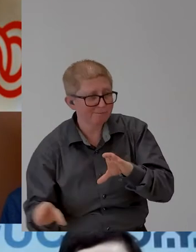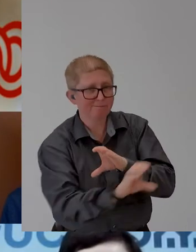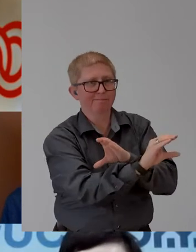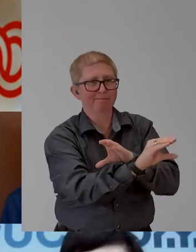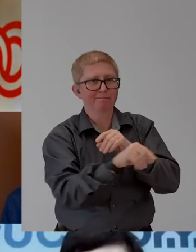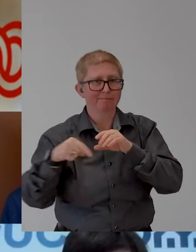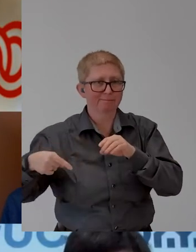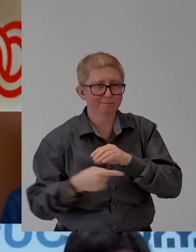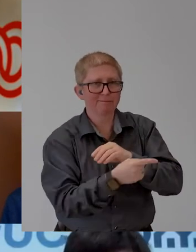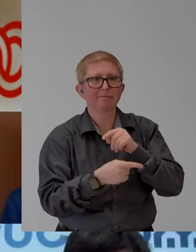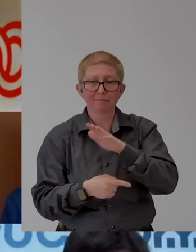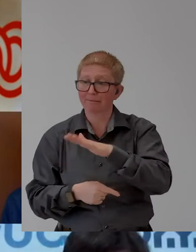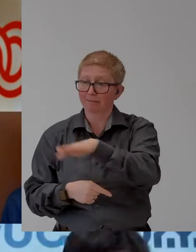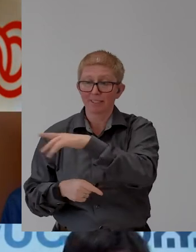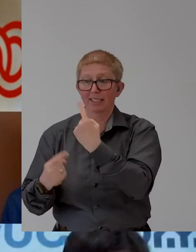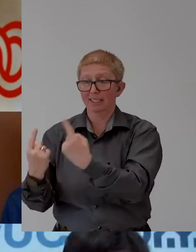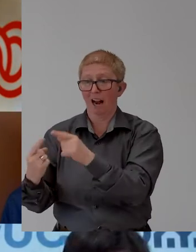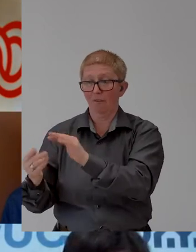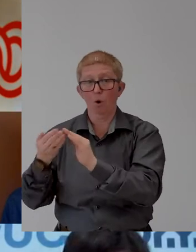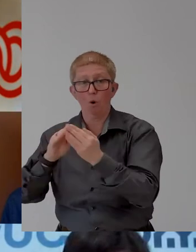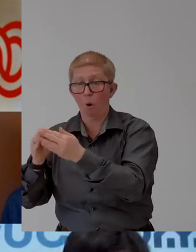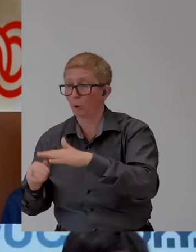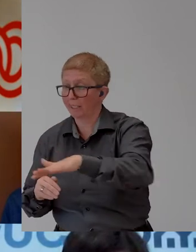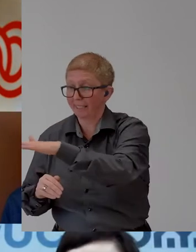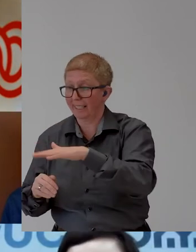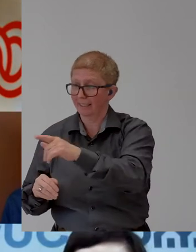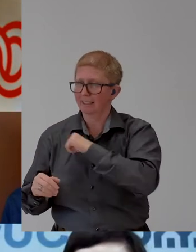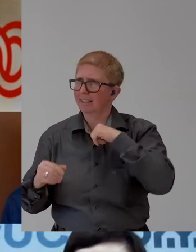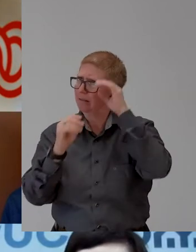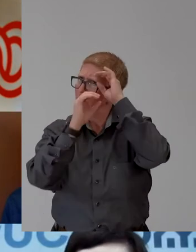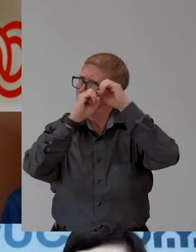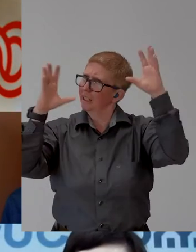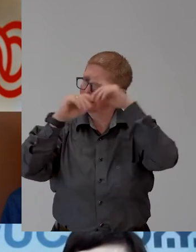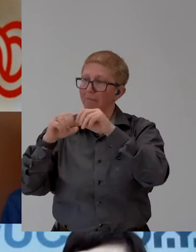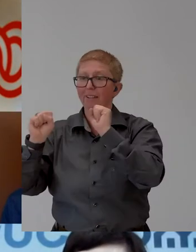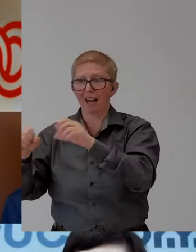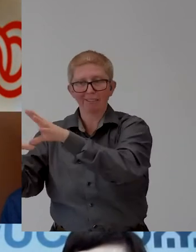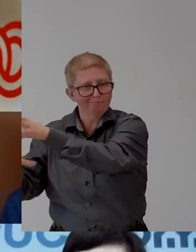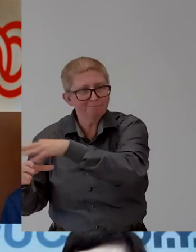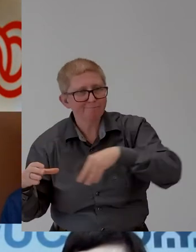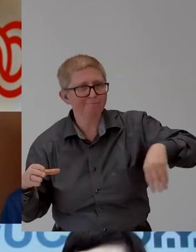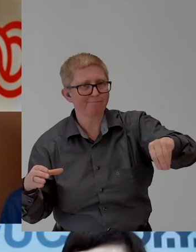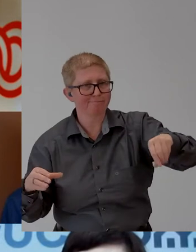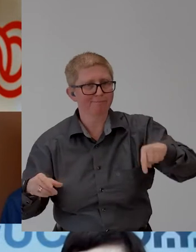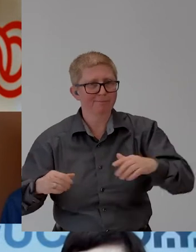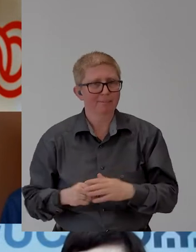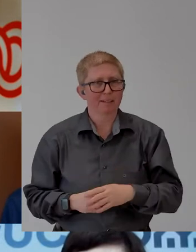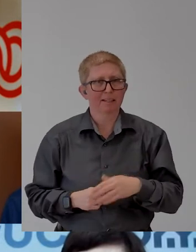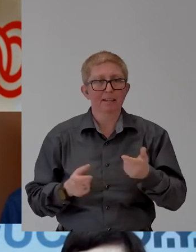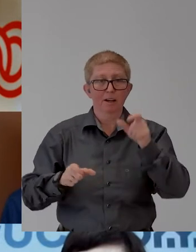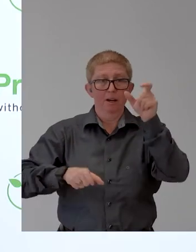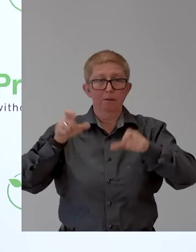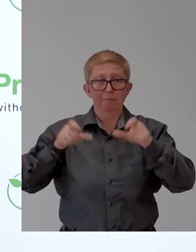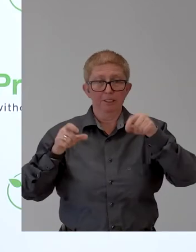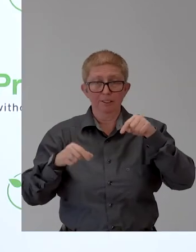dream is too big. We put our participants at the heart of our program to ensure we are person centered. Our Thank